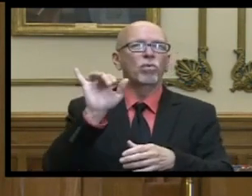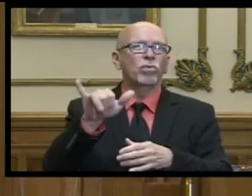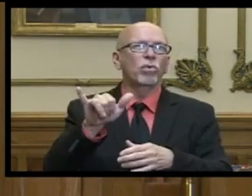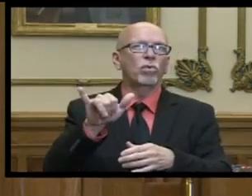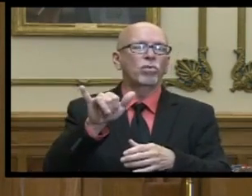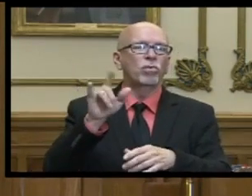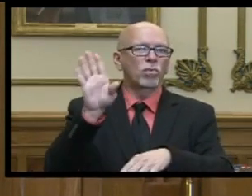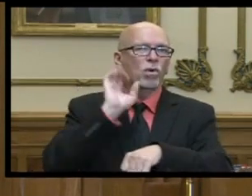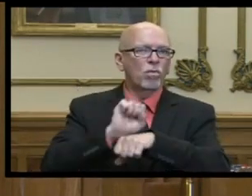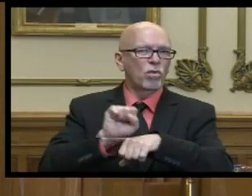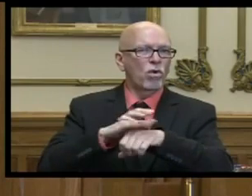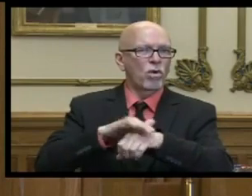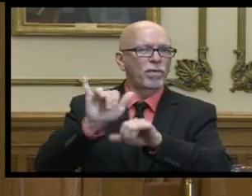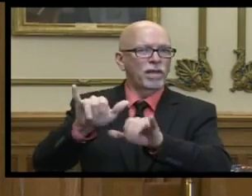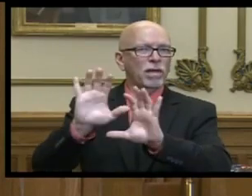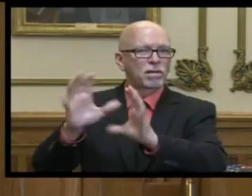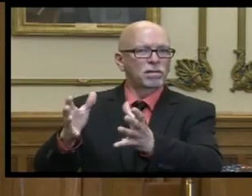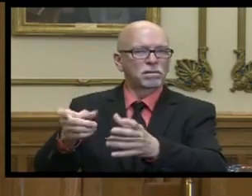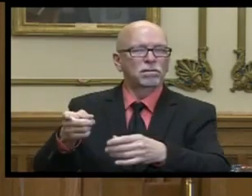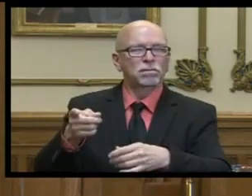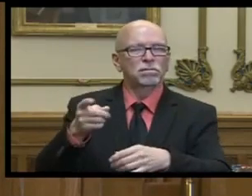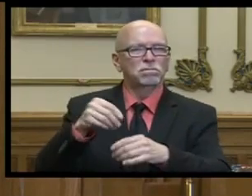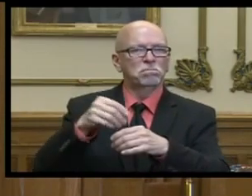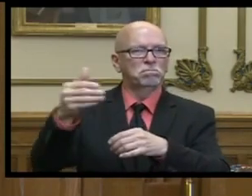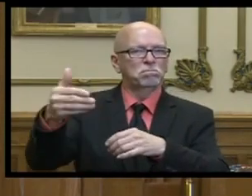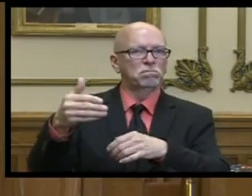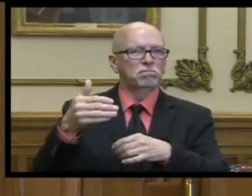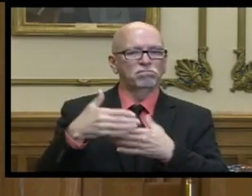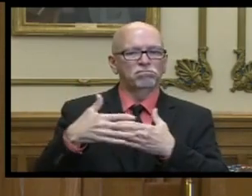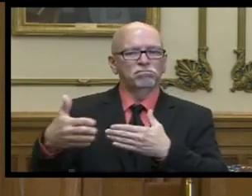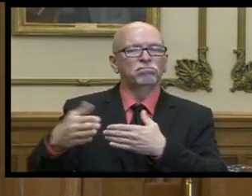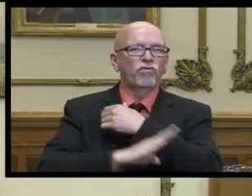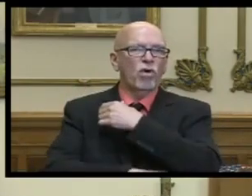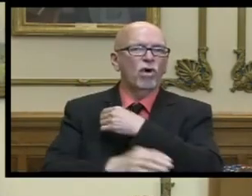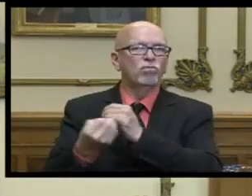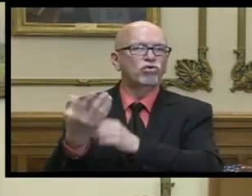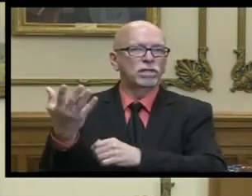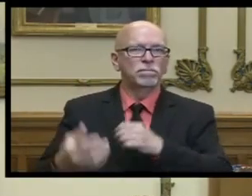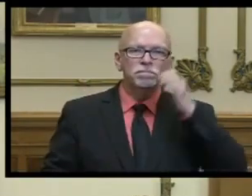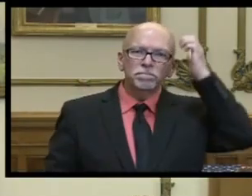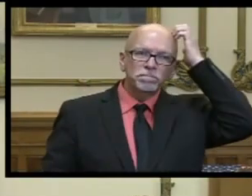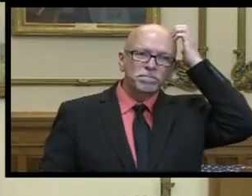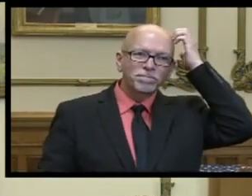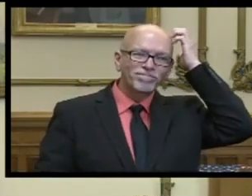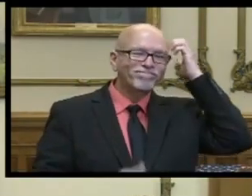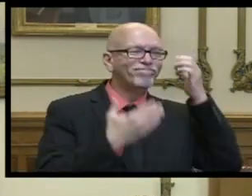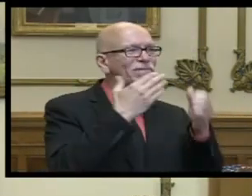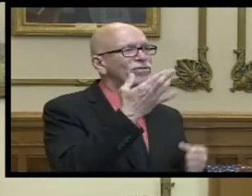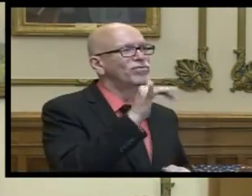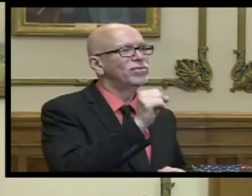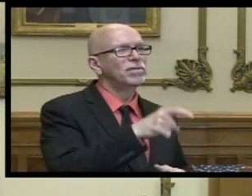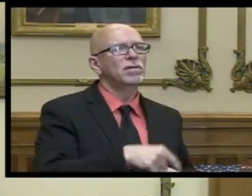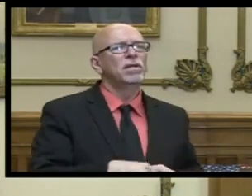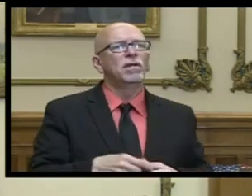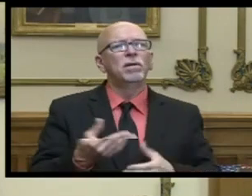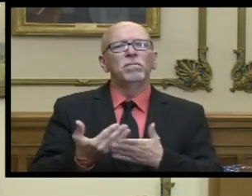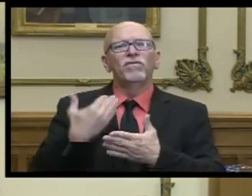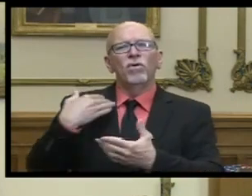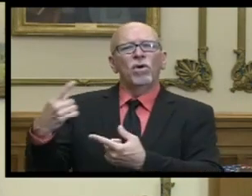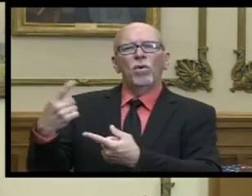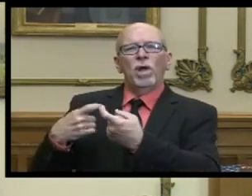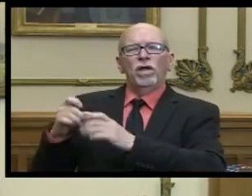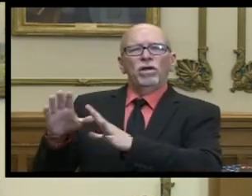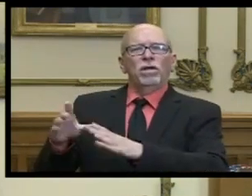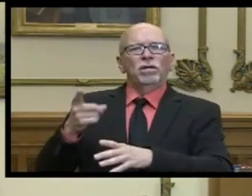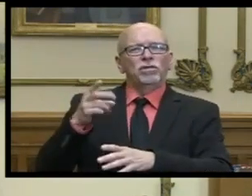that we'll be working on um over the fall thank you chris very much um before we go to q a i thought